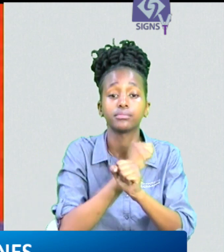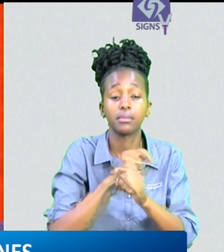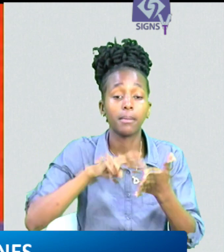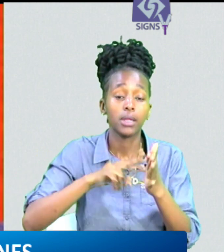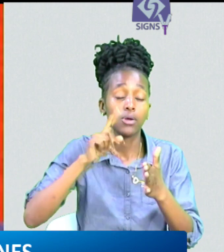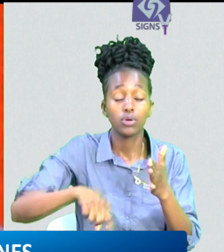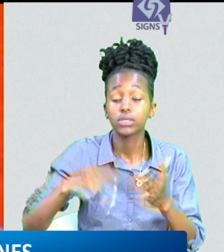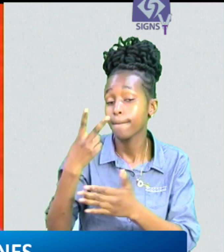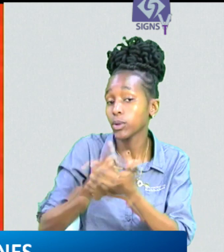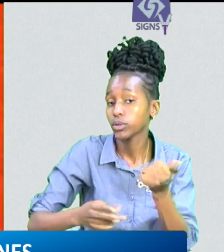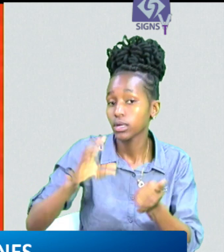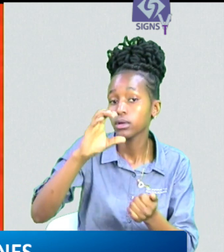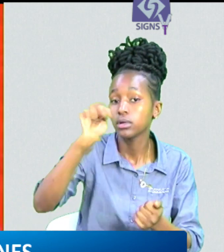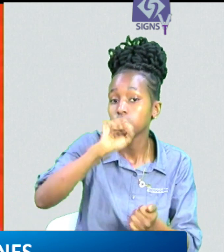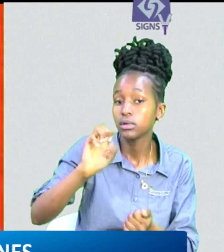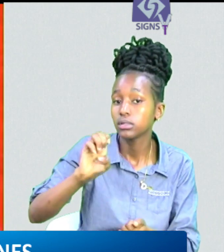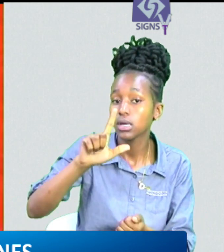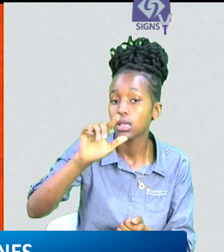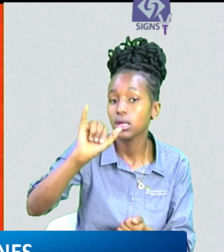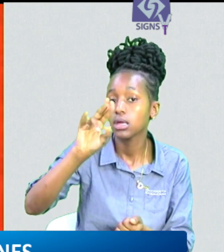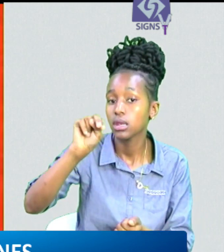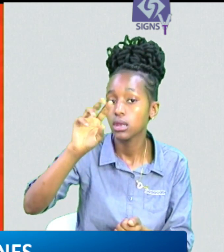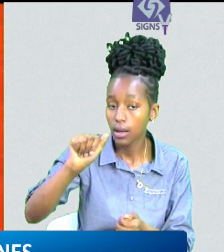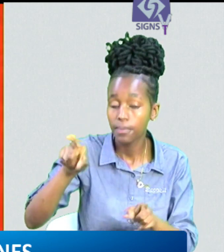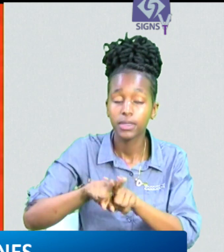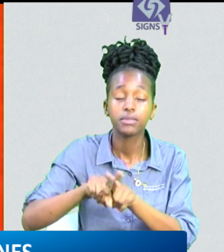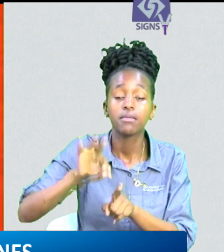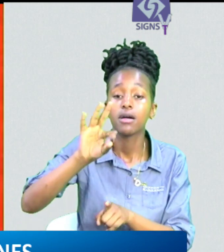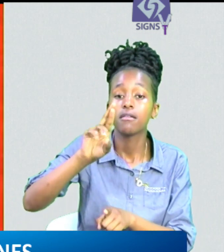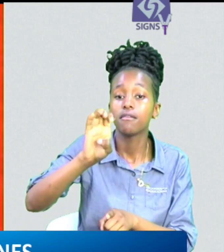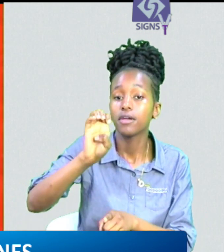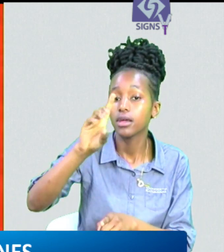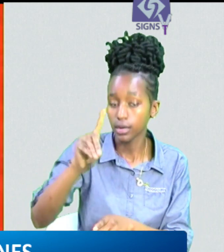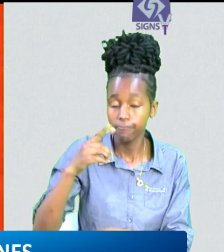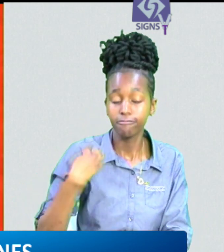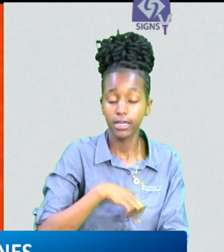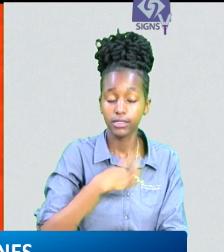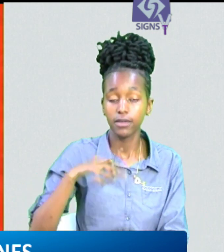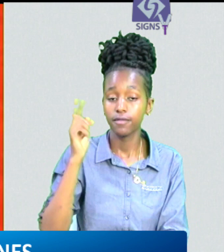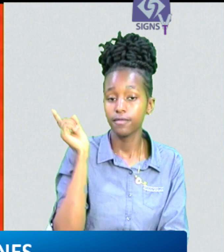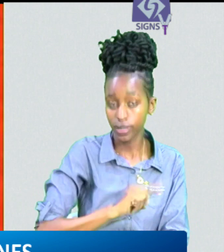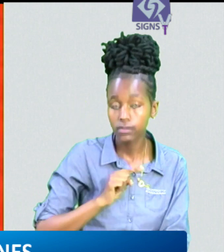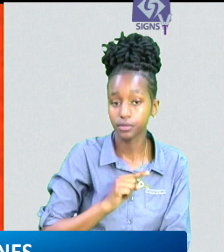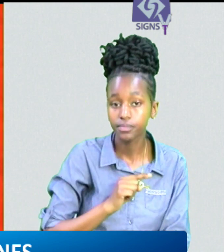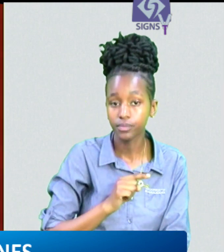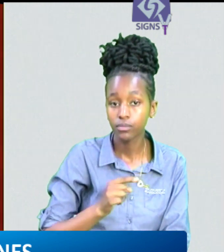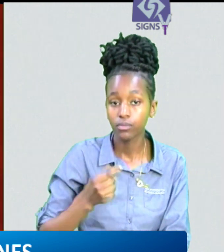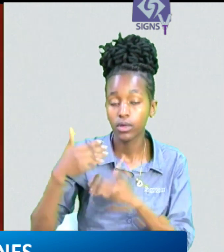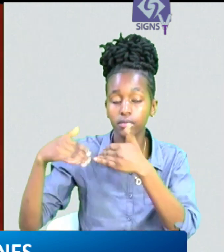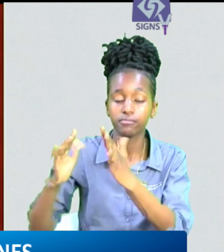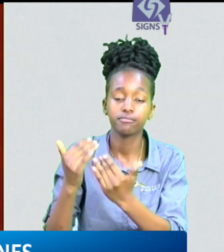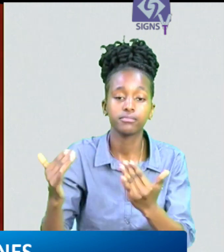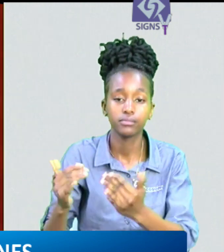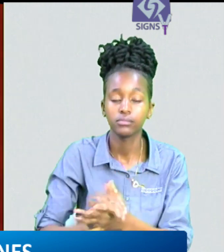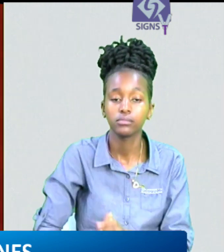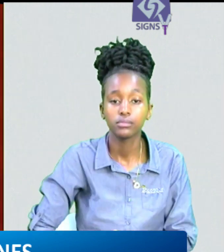and they failed to protect them and therefore selena and uh makala fred are guilty